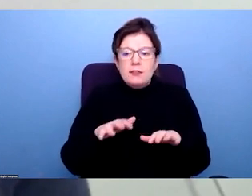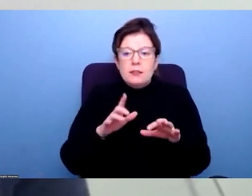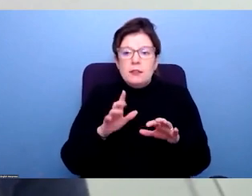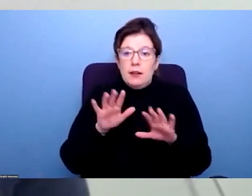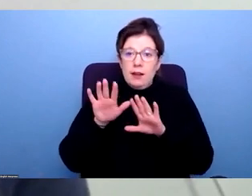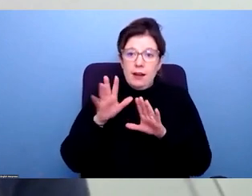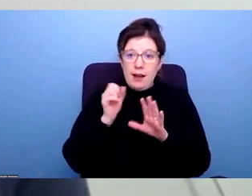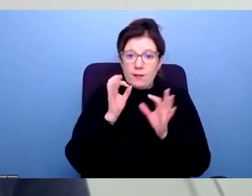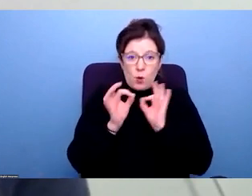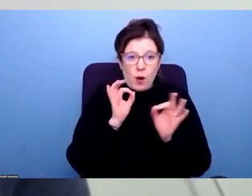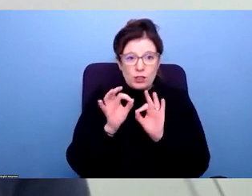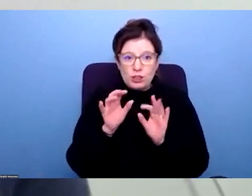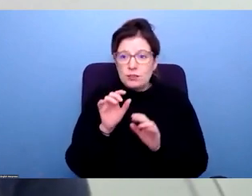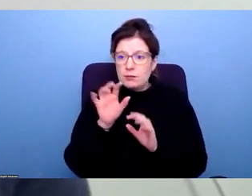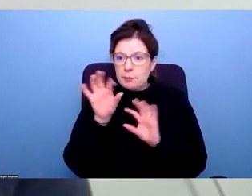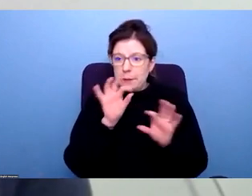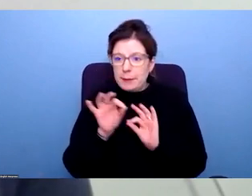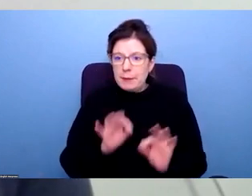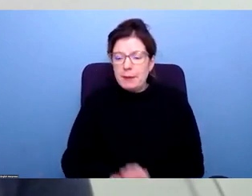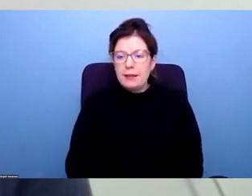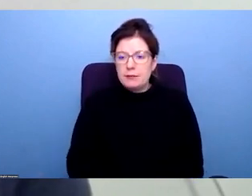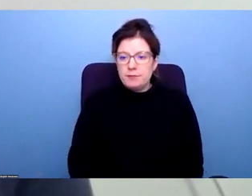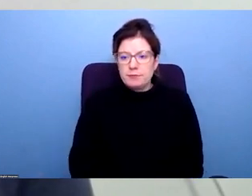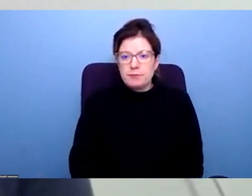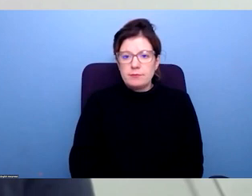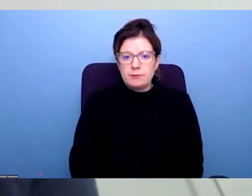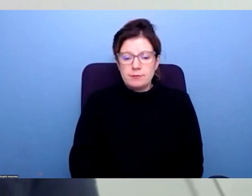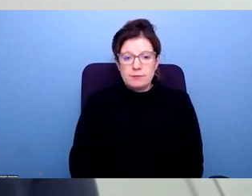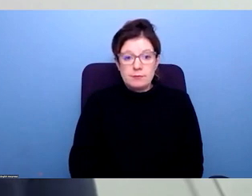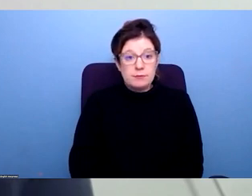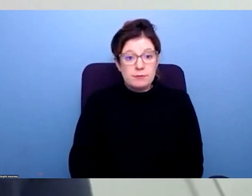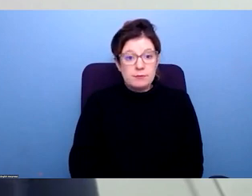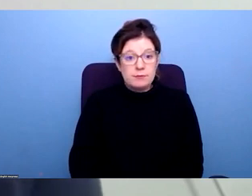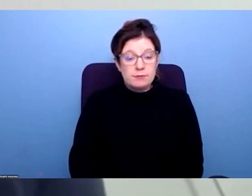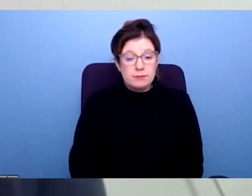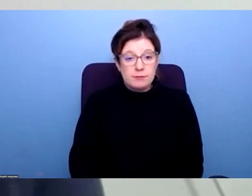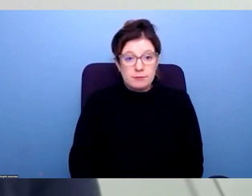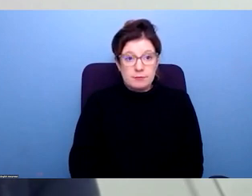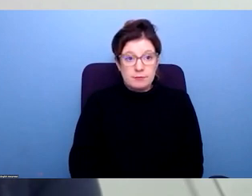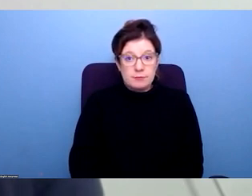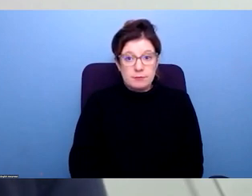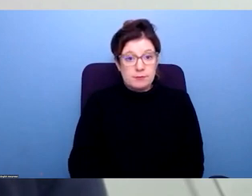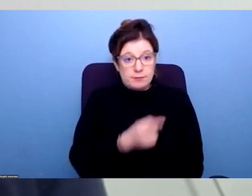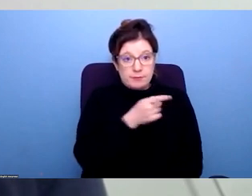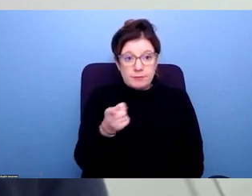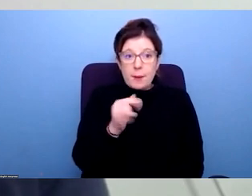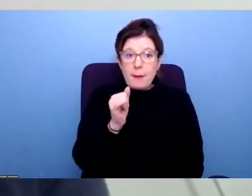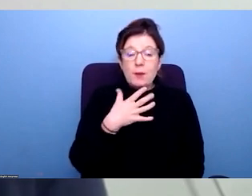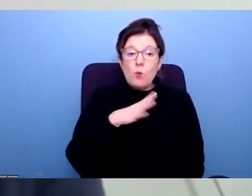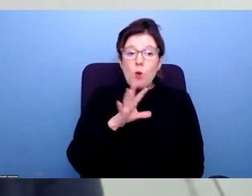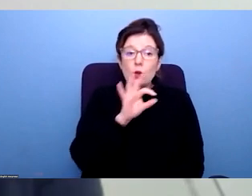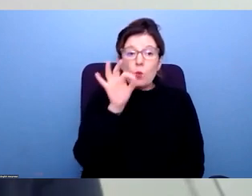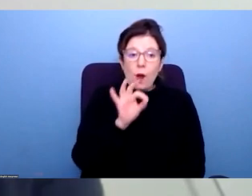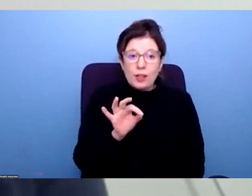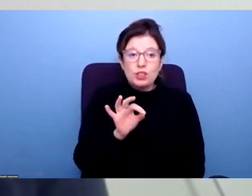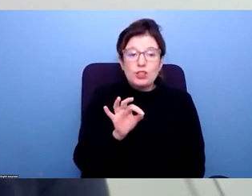chat which we can pick up from and. But if anyone hasn't typed something in, but would like to raise a question or ask